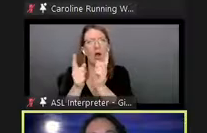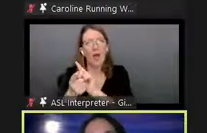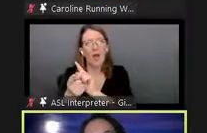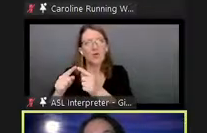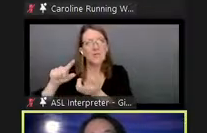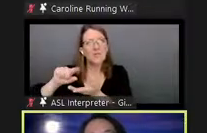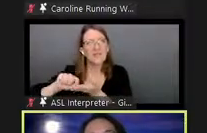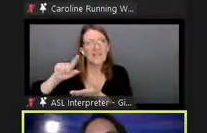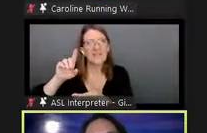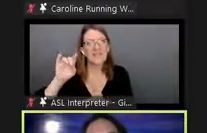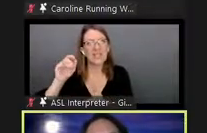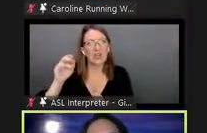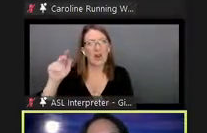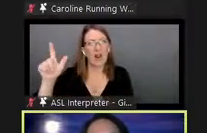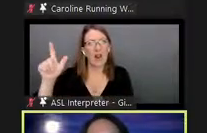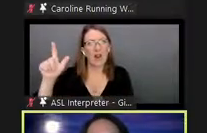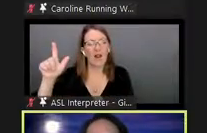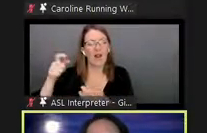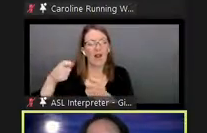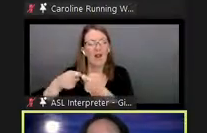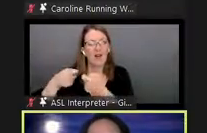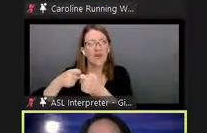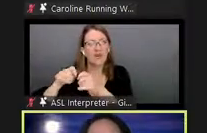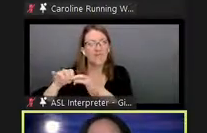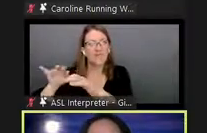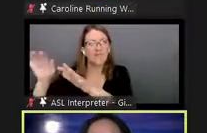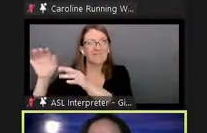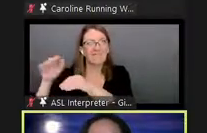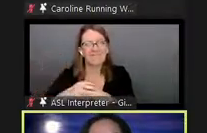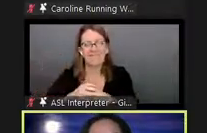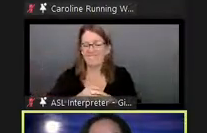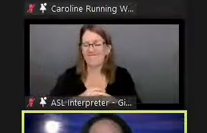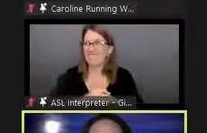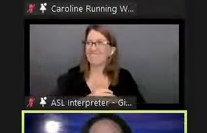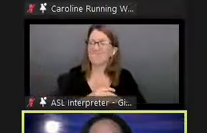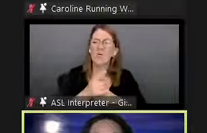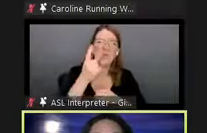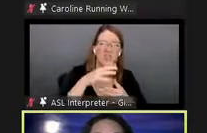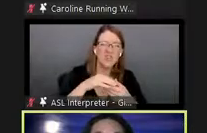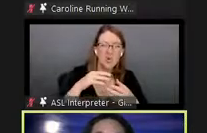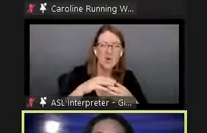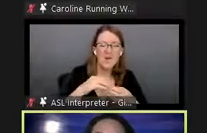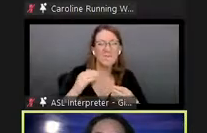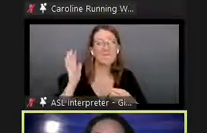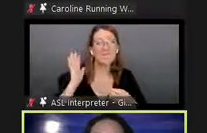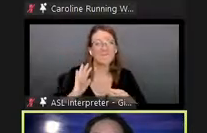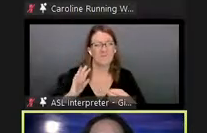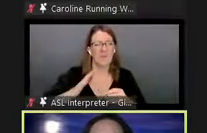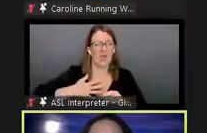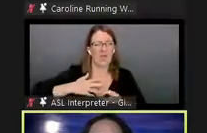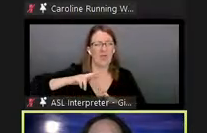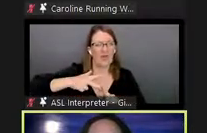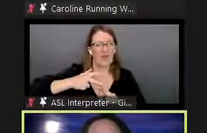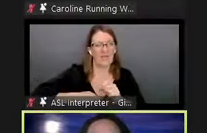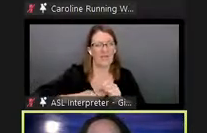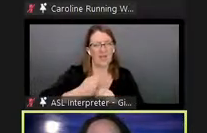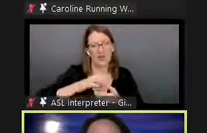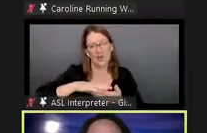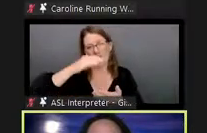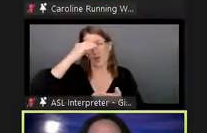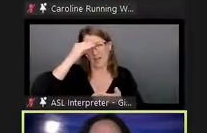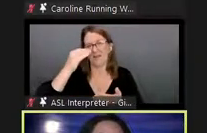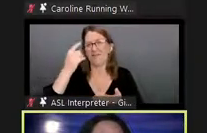how do we i just had one story about um when i was uh in third year hawaiian and it was an immersion